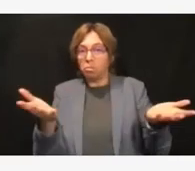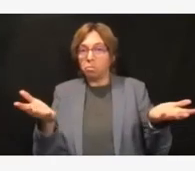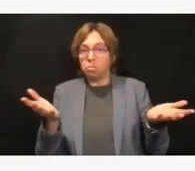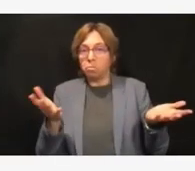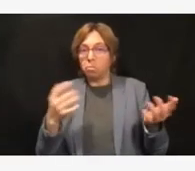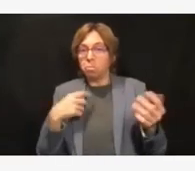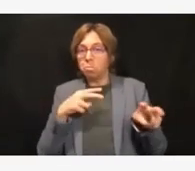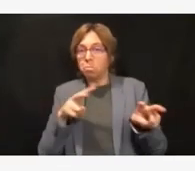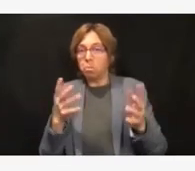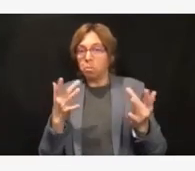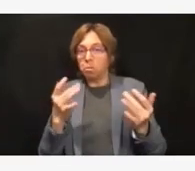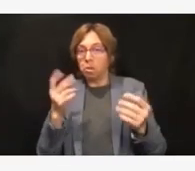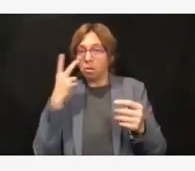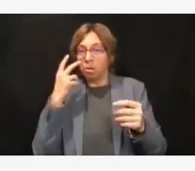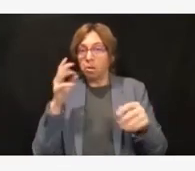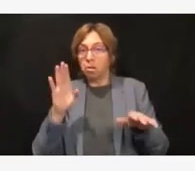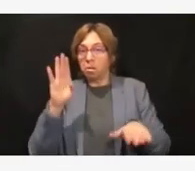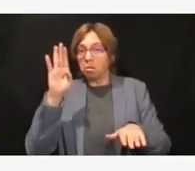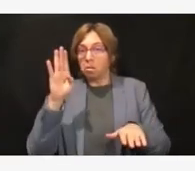hand or ask a question.